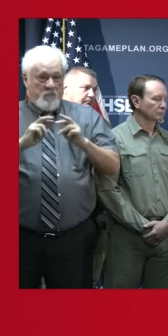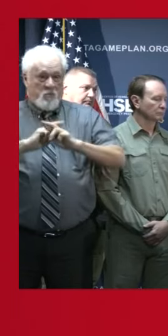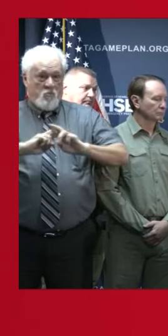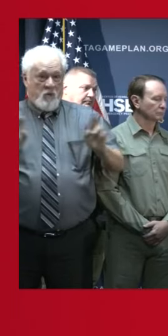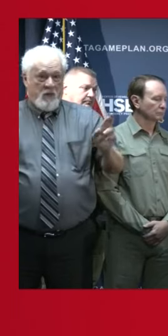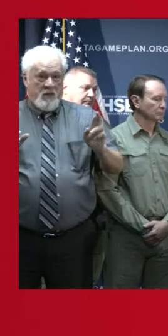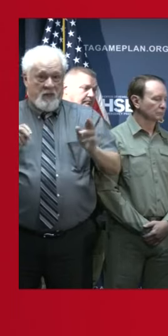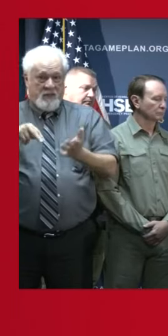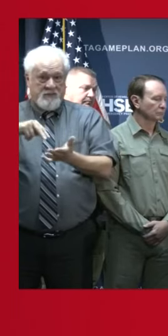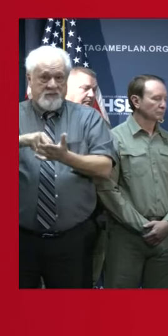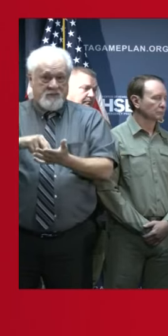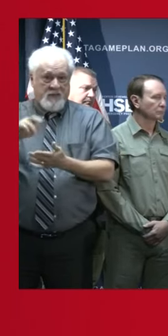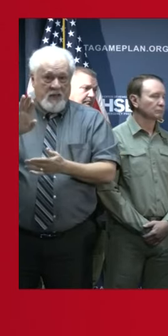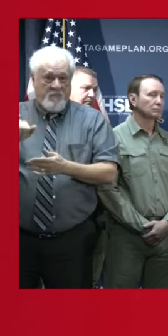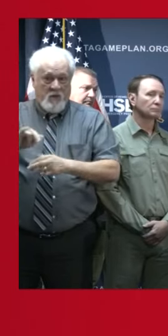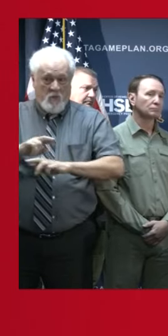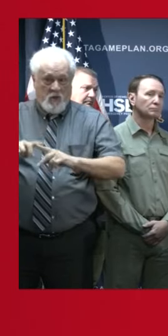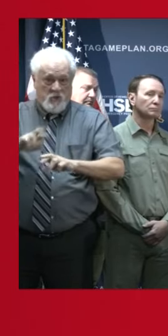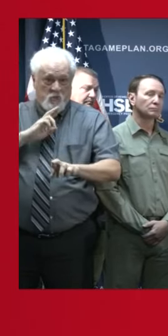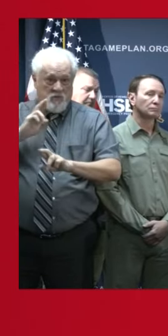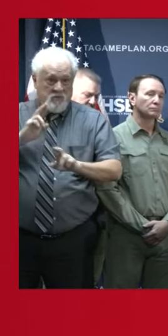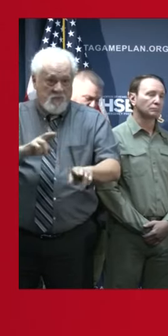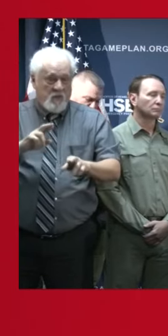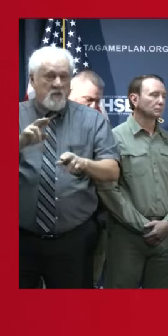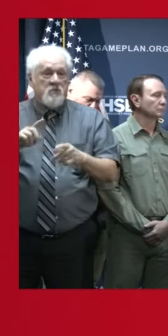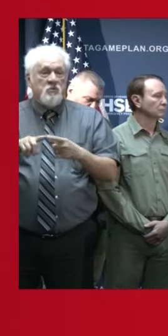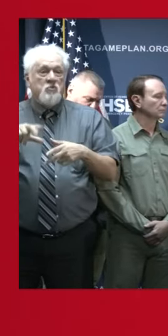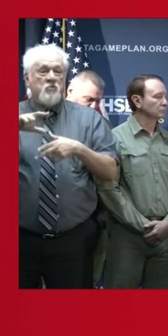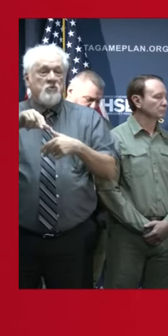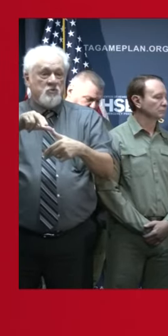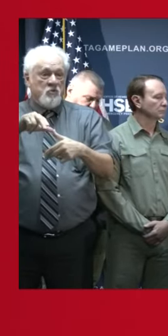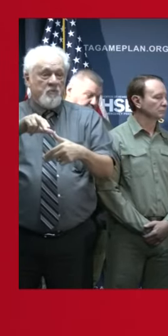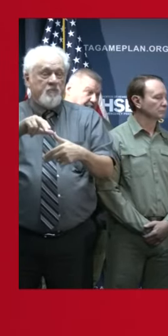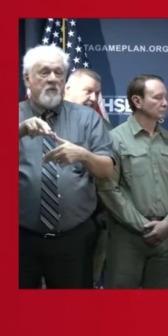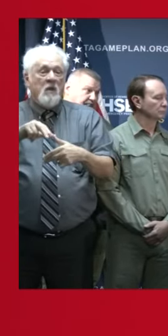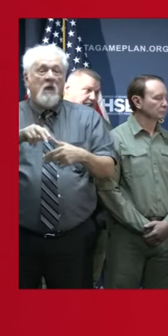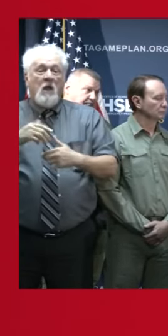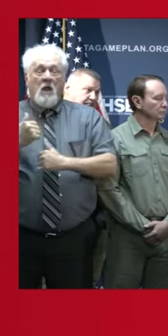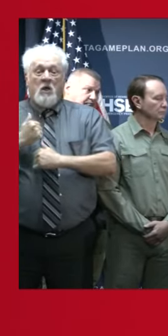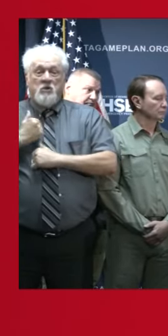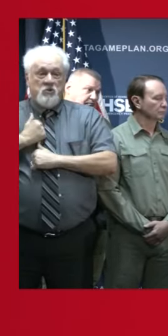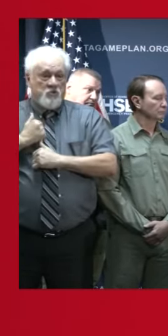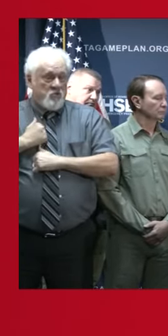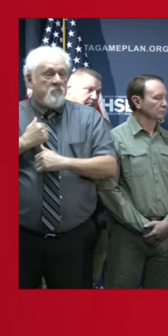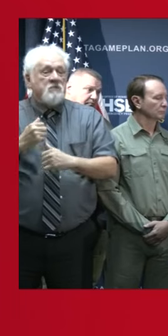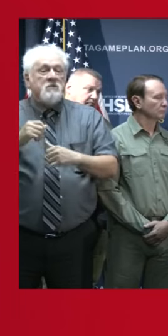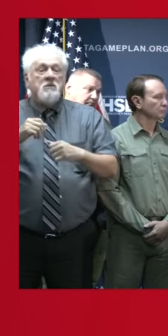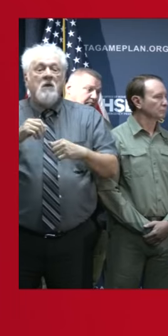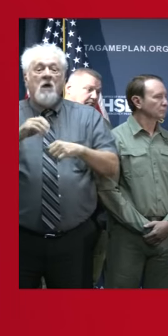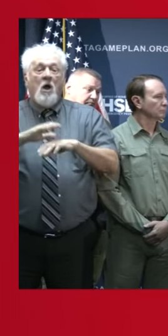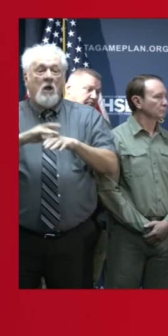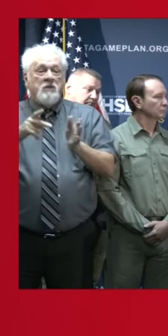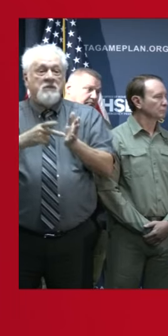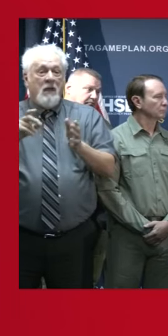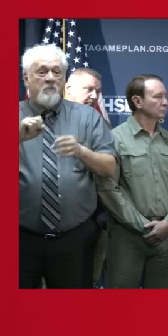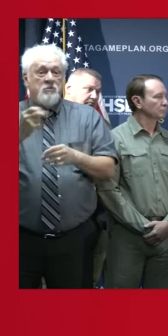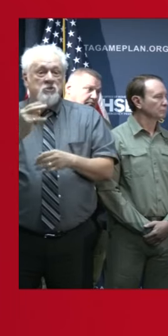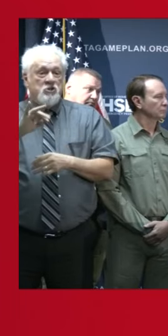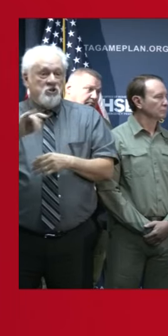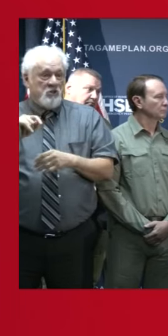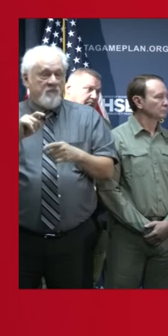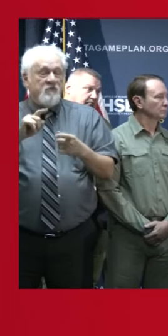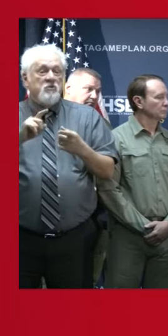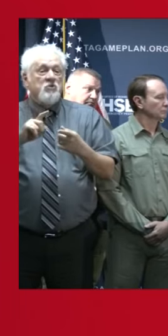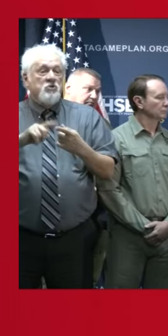on standby, ready to respond to storm-related issues. Troops in affected areas are operating on double shifts to increase